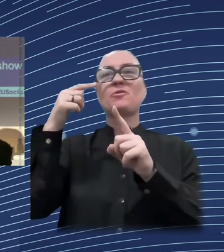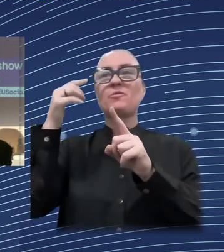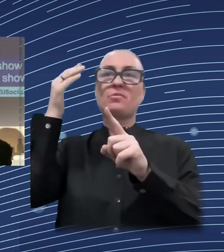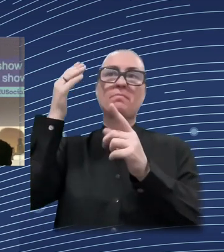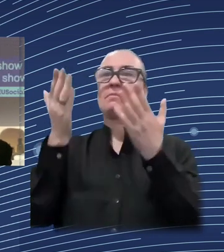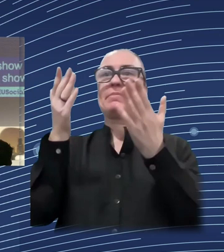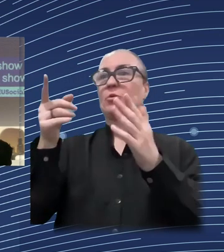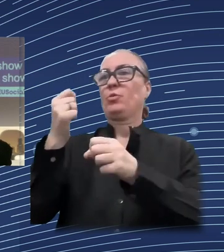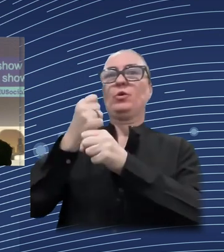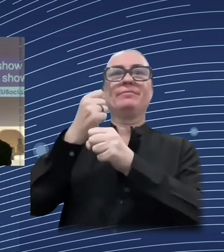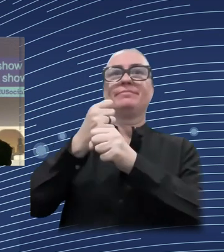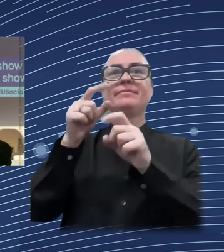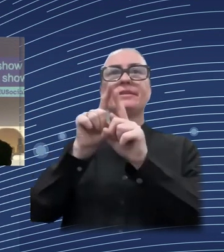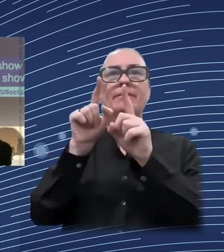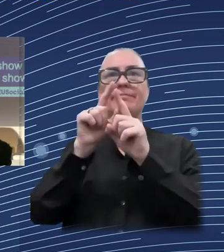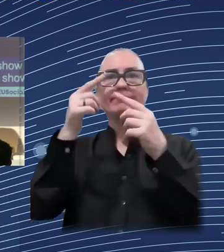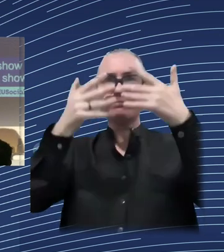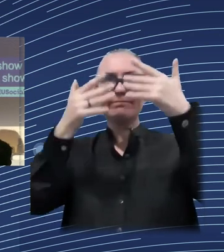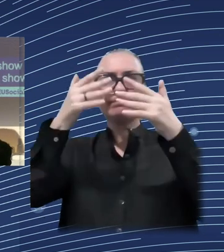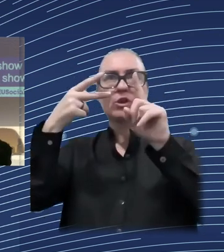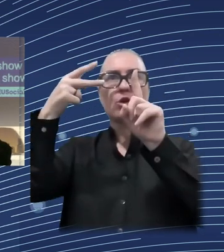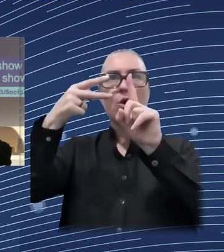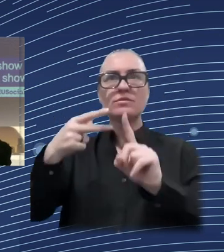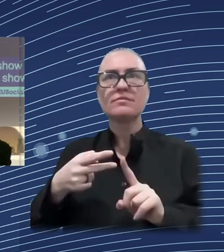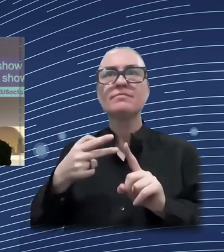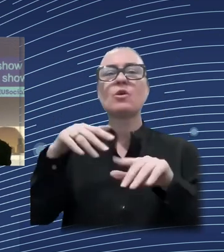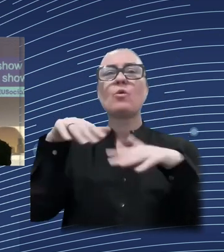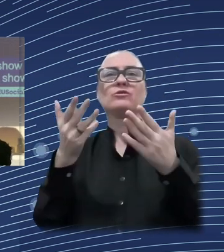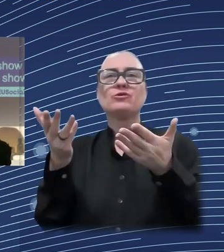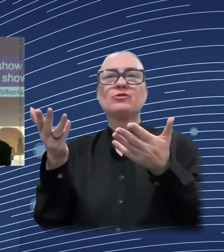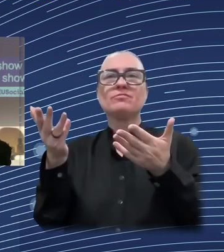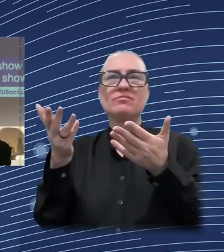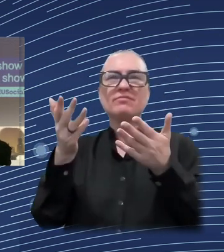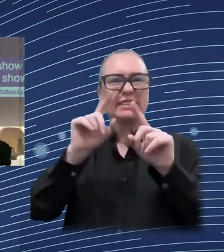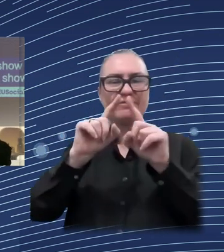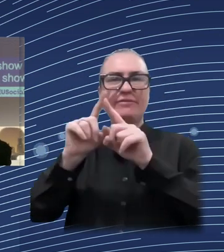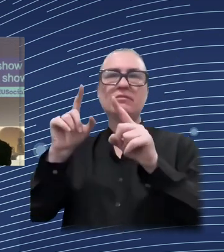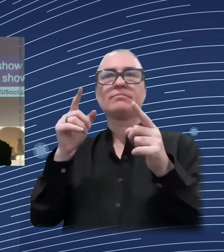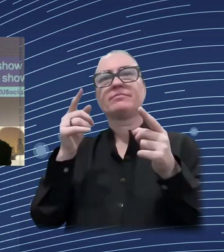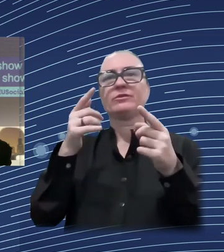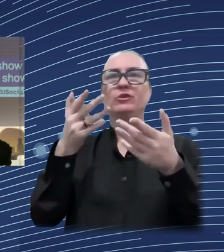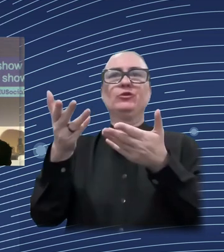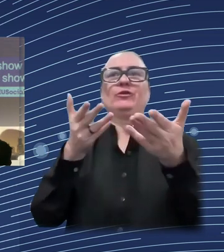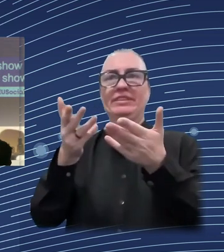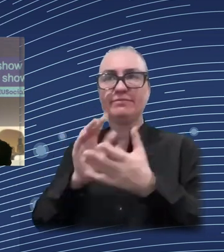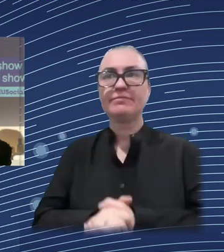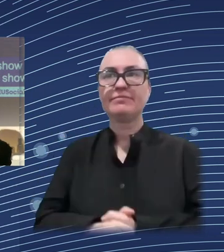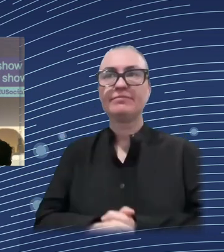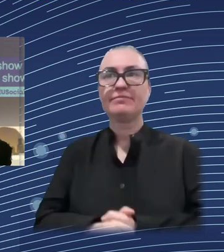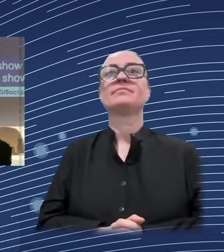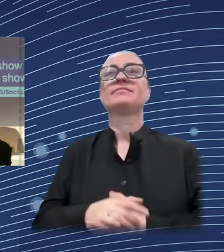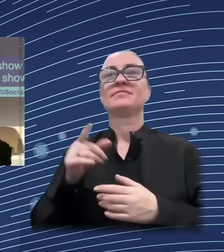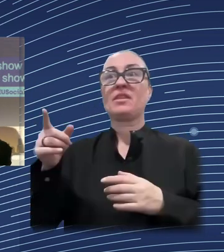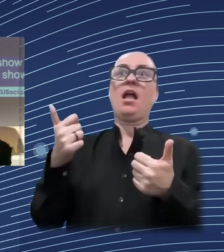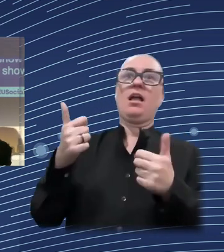at the household level is because of tax and welfare policies, which are specifically designed to cushion income shocks of this type. So it makes it an empirical